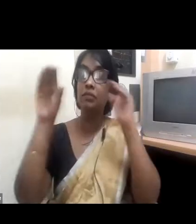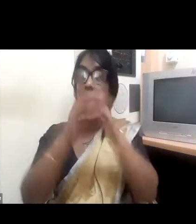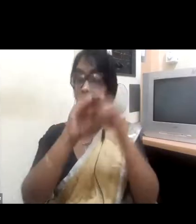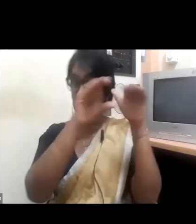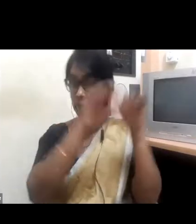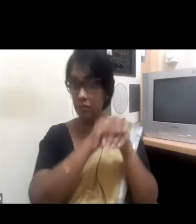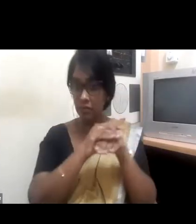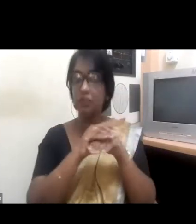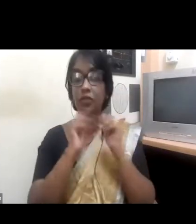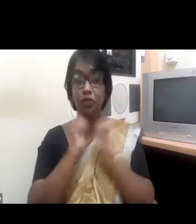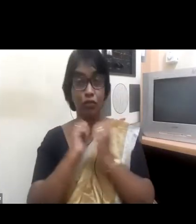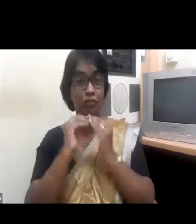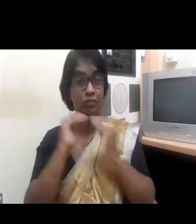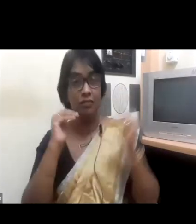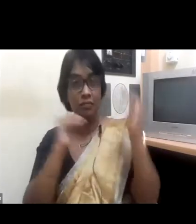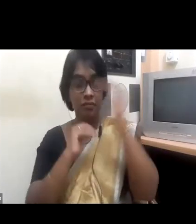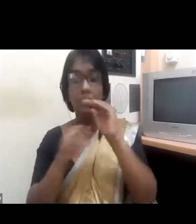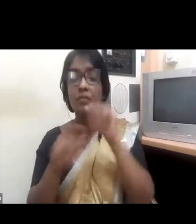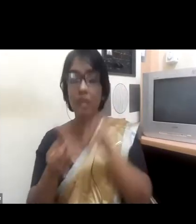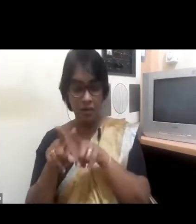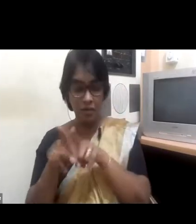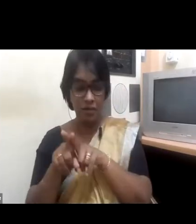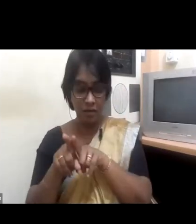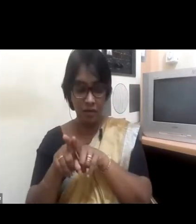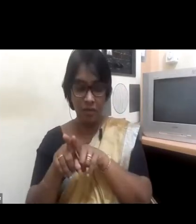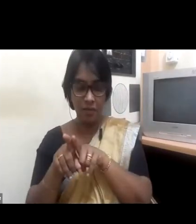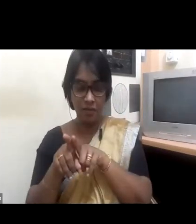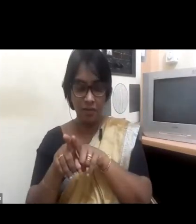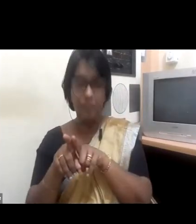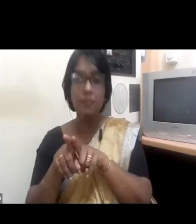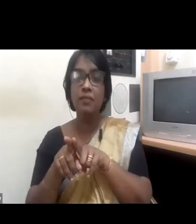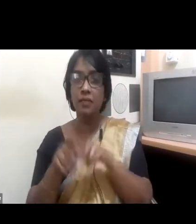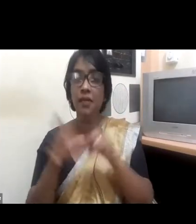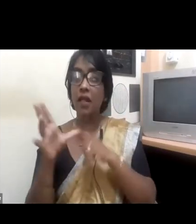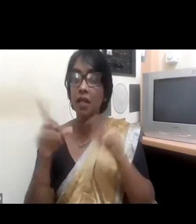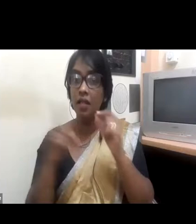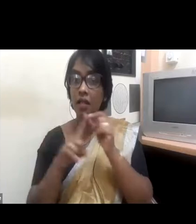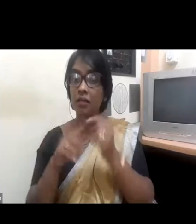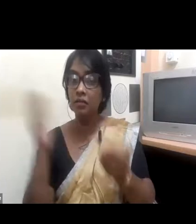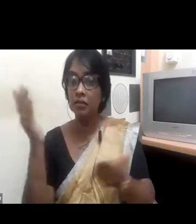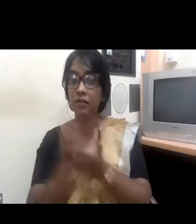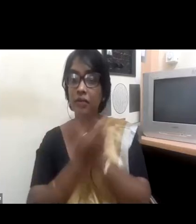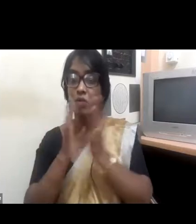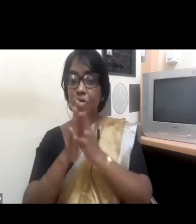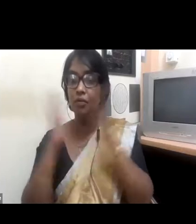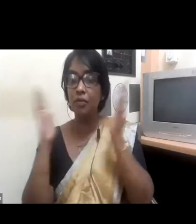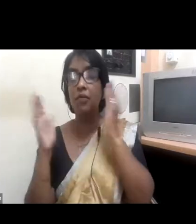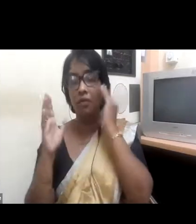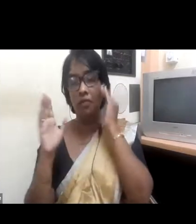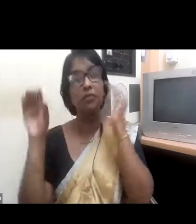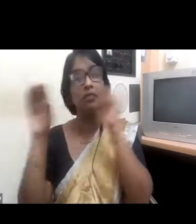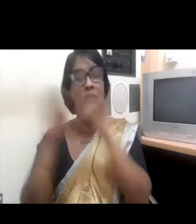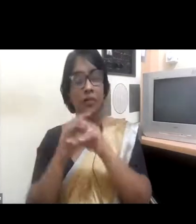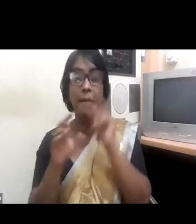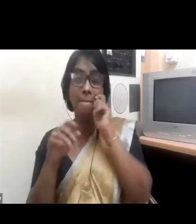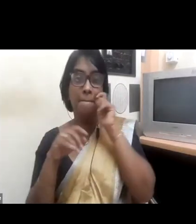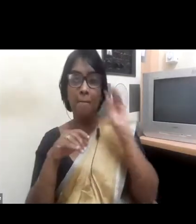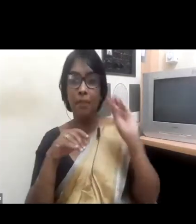that we have, there are much fewer women applying than men. So I think there are fundamental